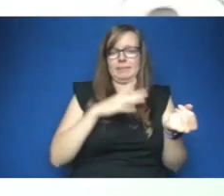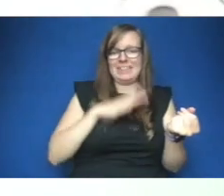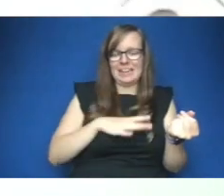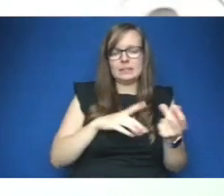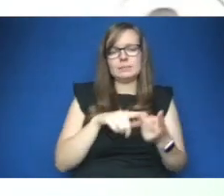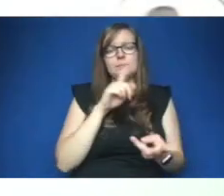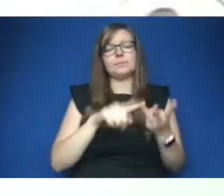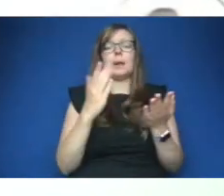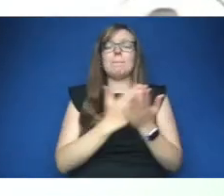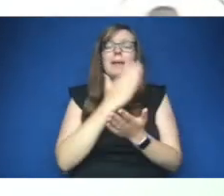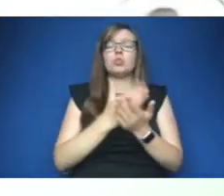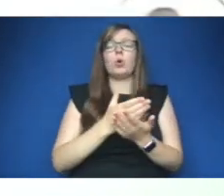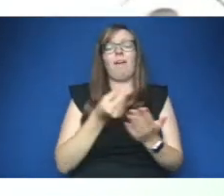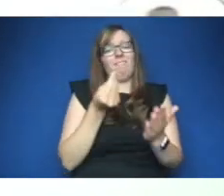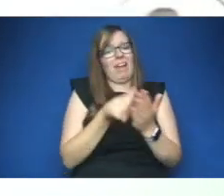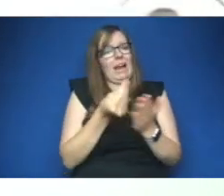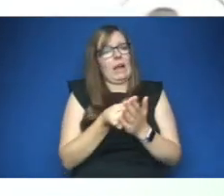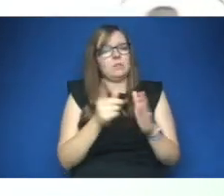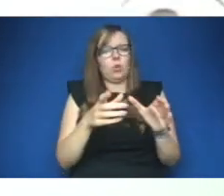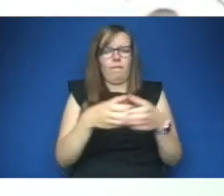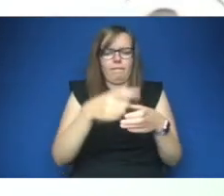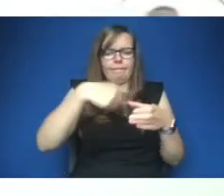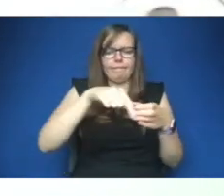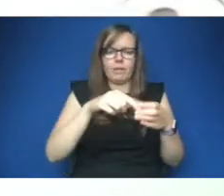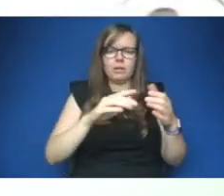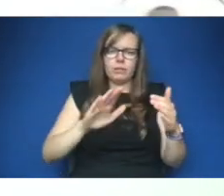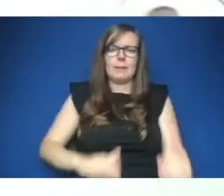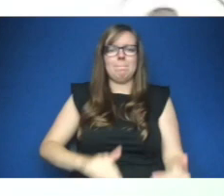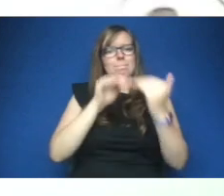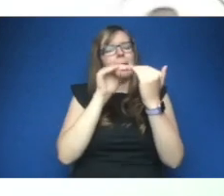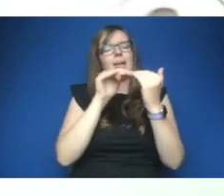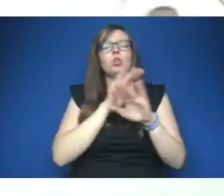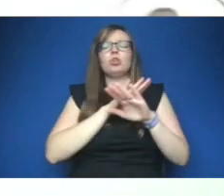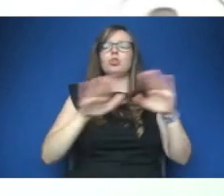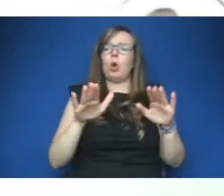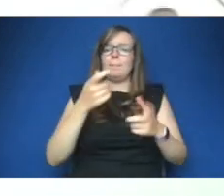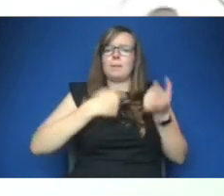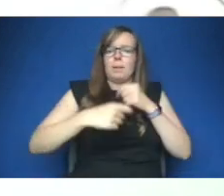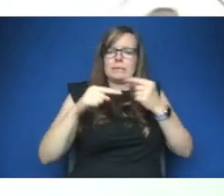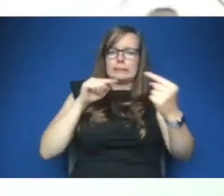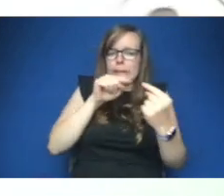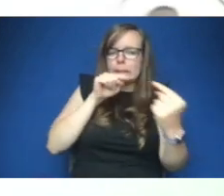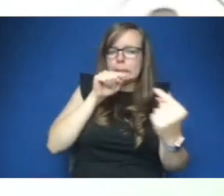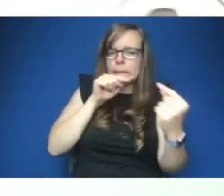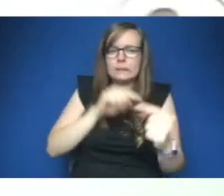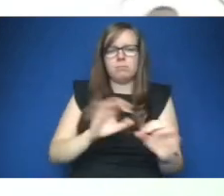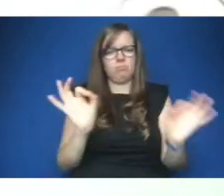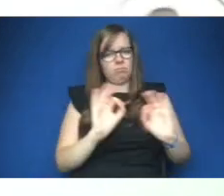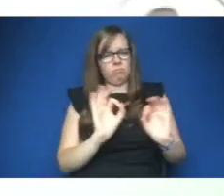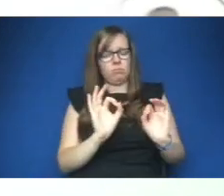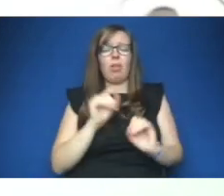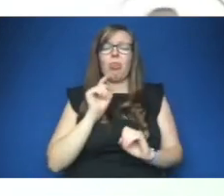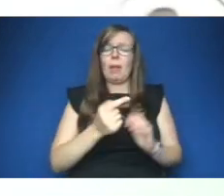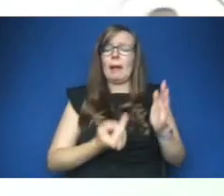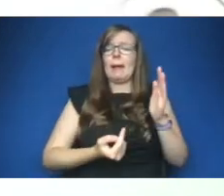needs of modernized communities are adequately met without creating this competitive environment and that often happens so you have to